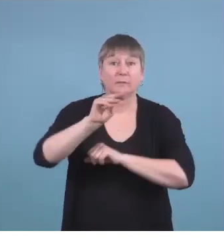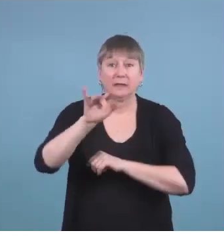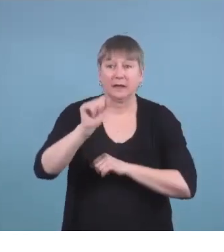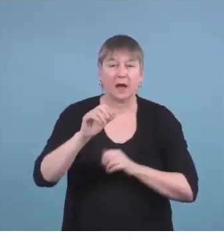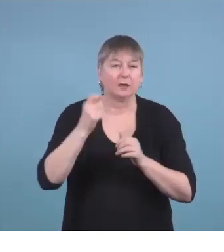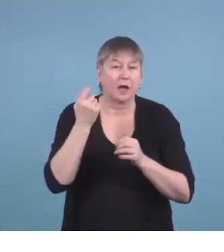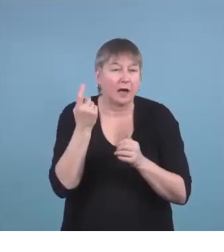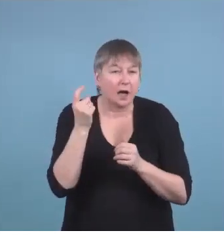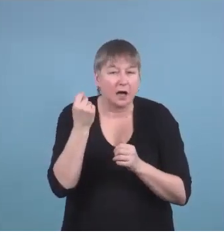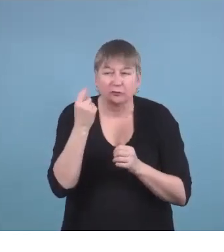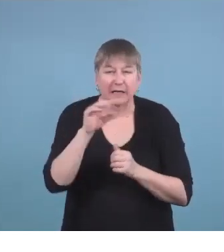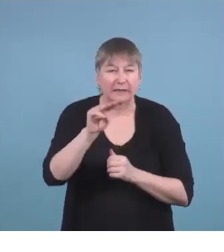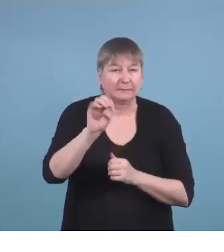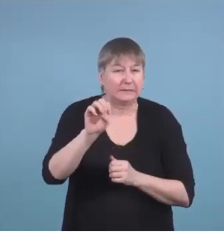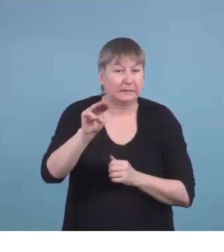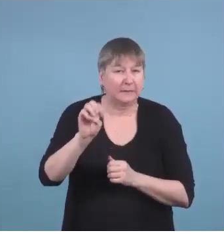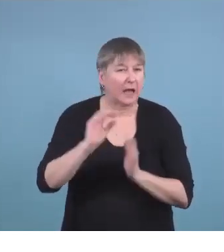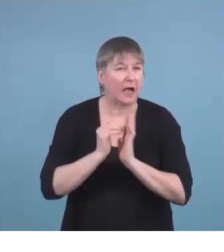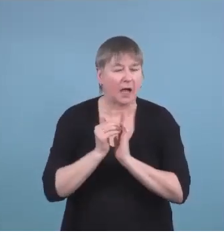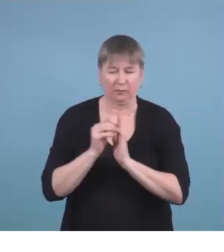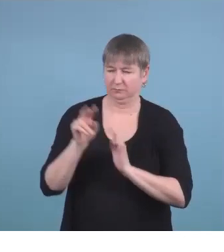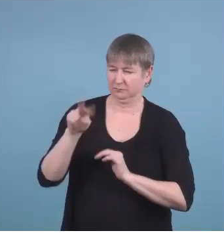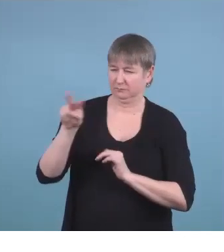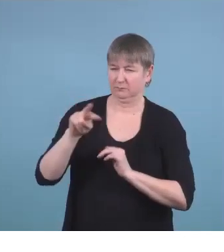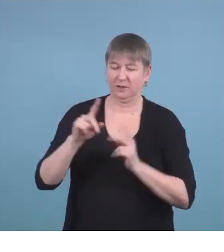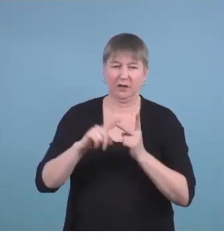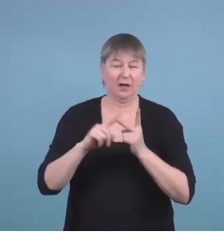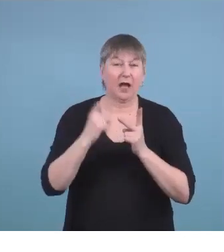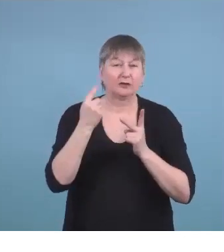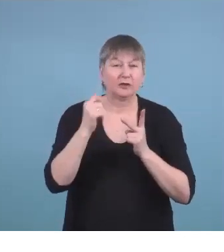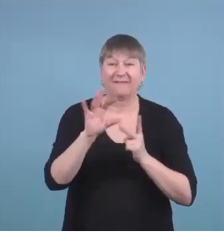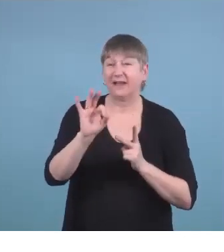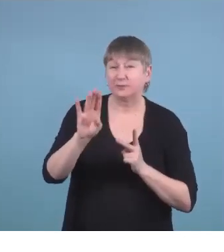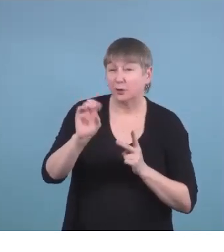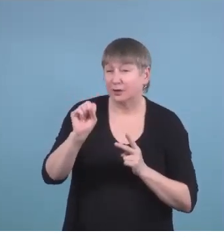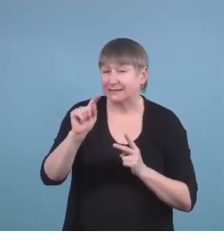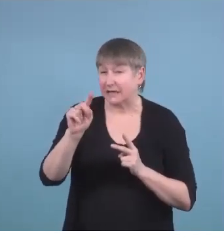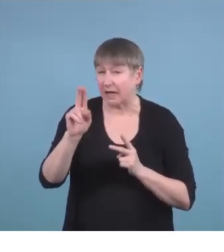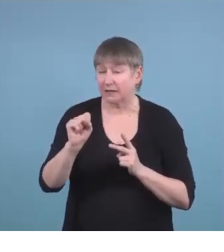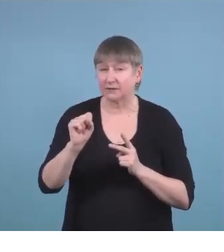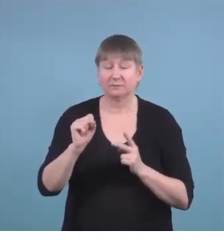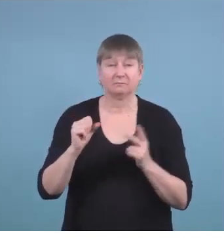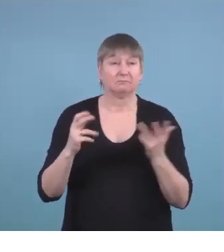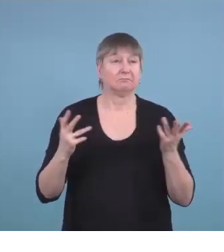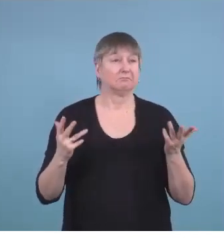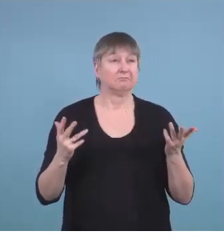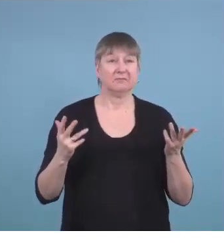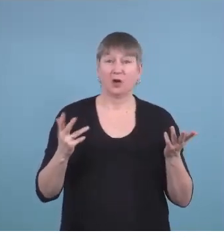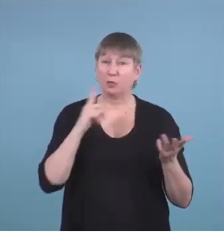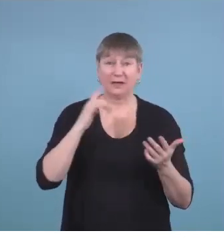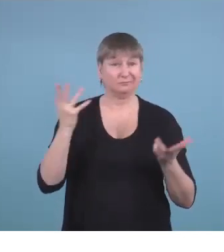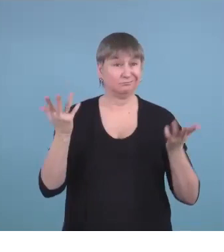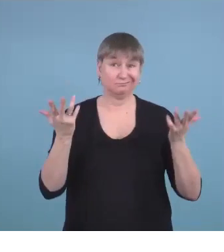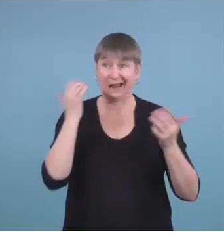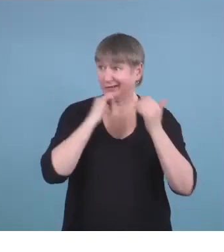to be able to understand Facebook statuses, because all those things that you don't really think